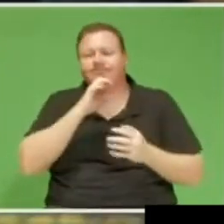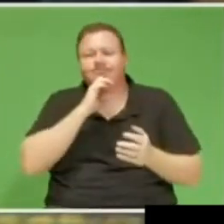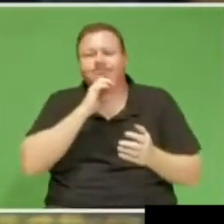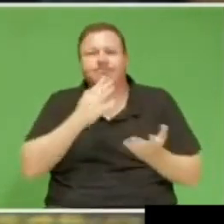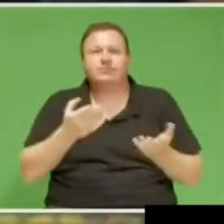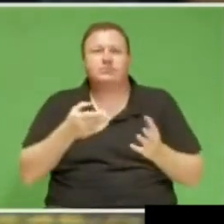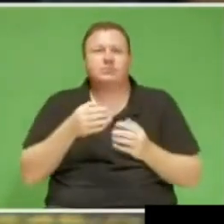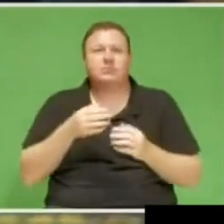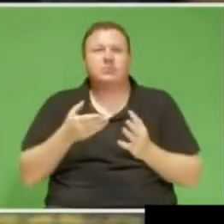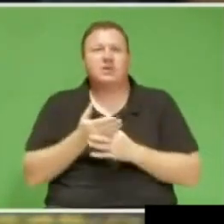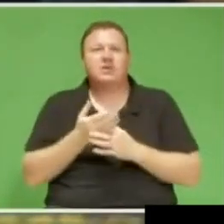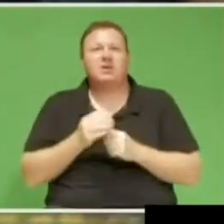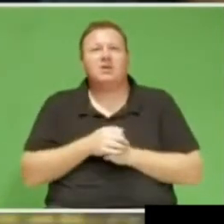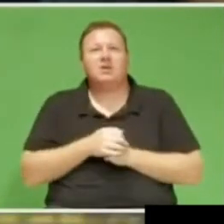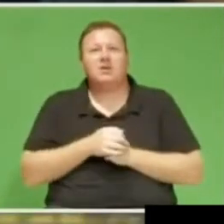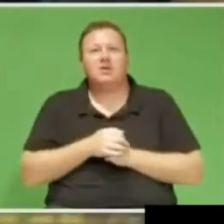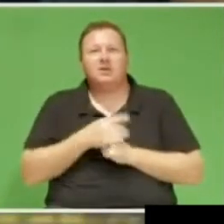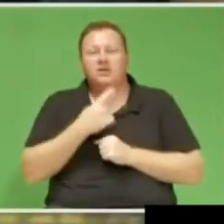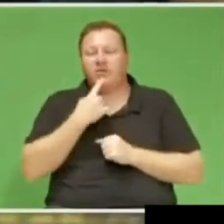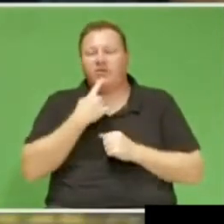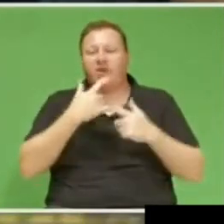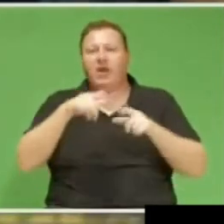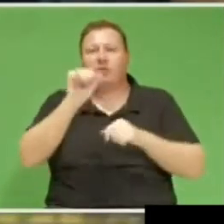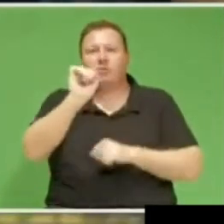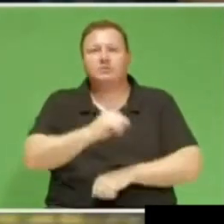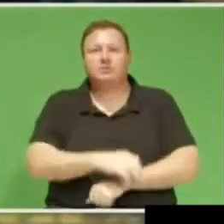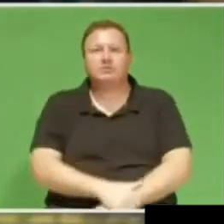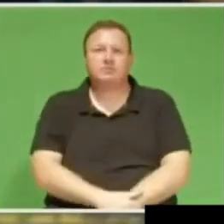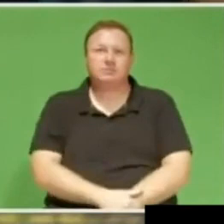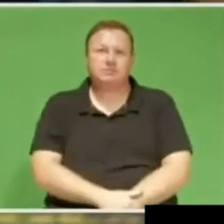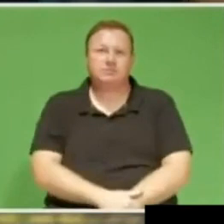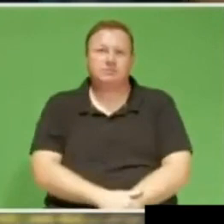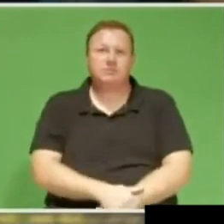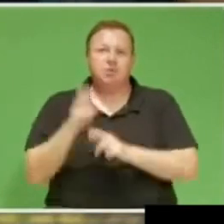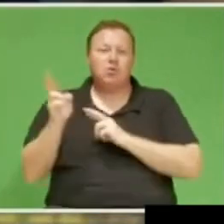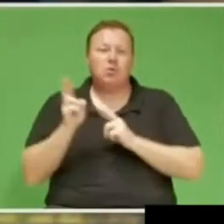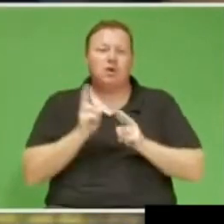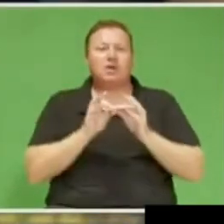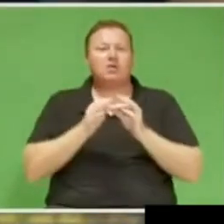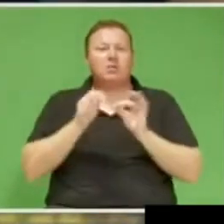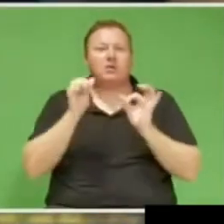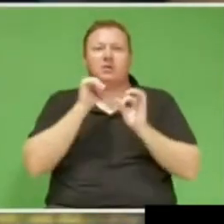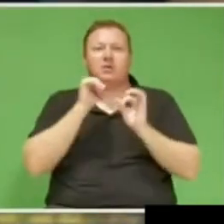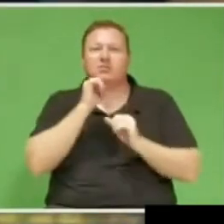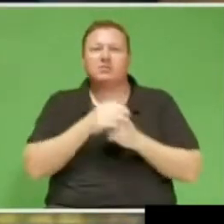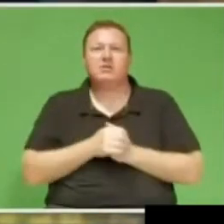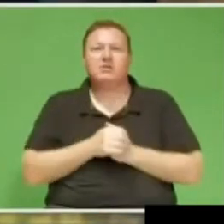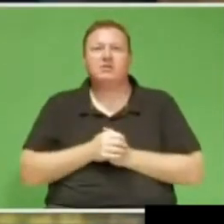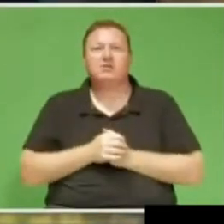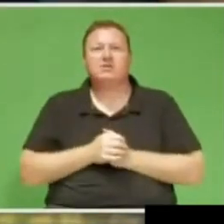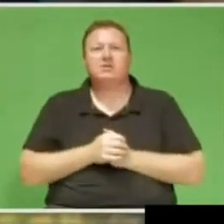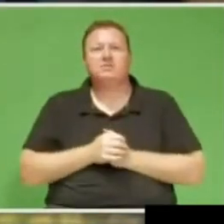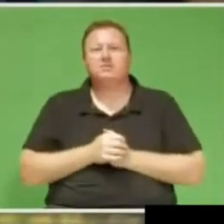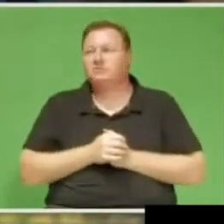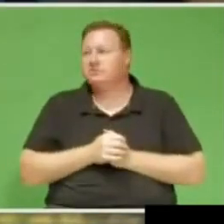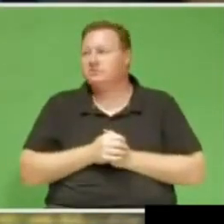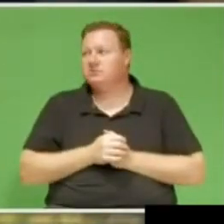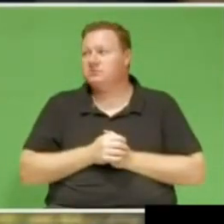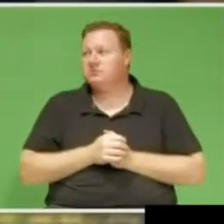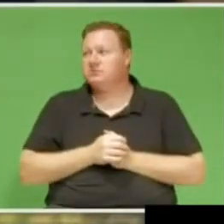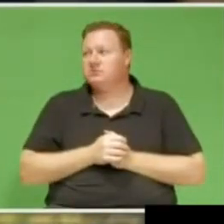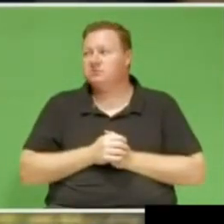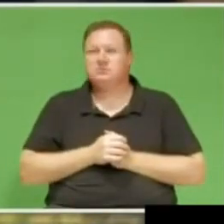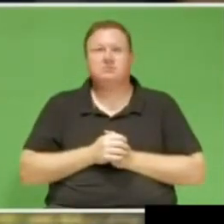Thank you, President, I have great day. I have great great day. I I have a great never